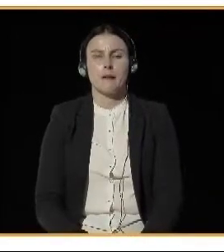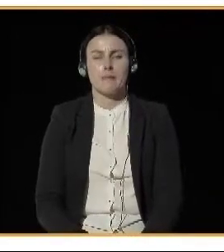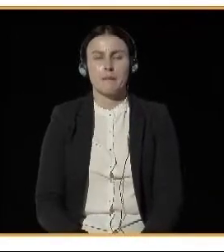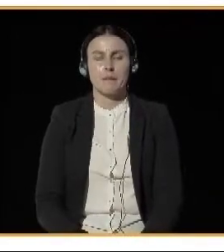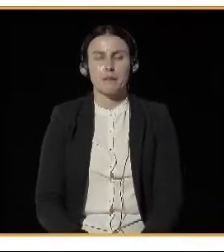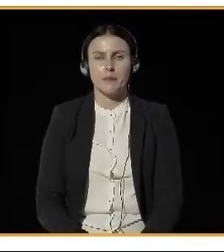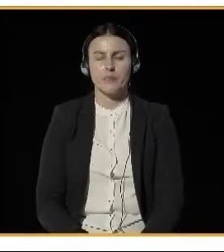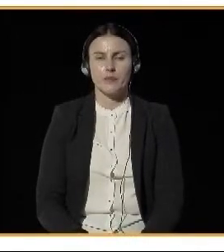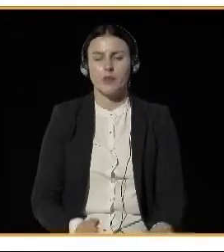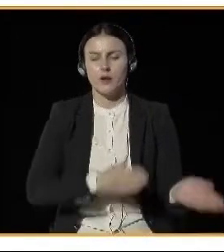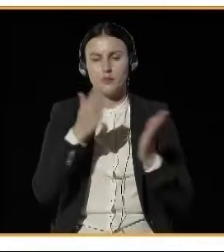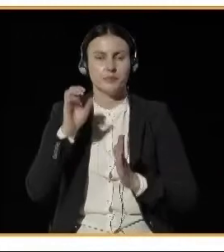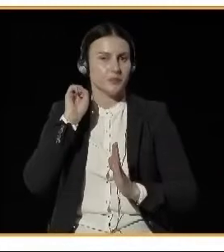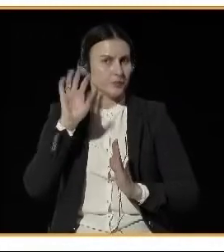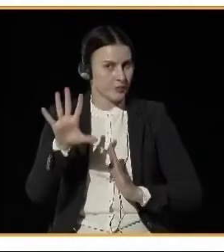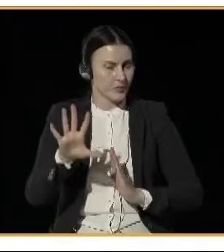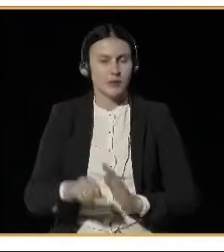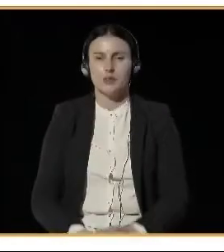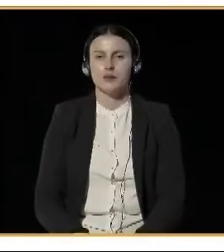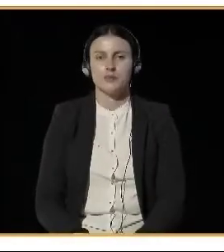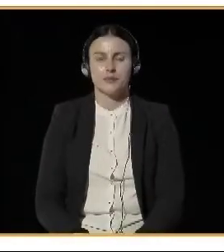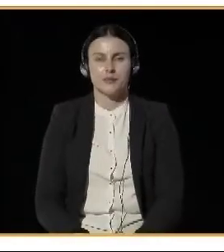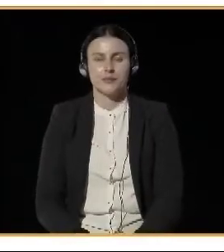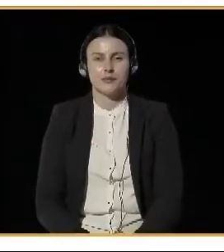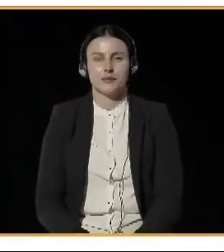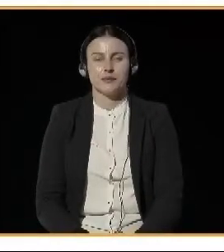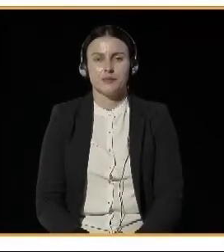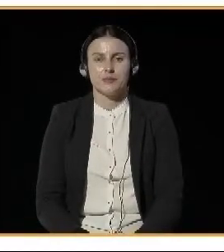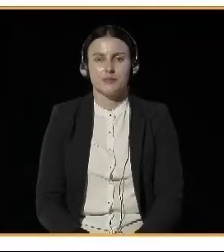Next slide. Yeah, I try. Oh, you try. Sorry.